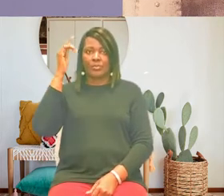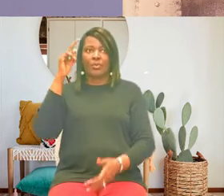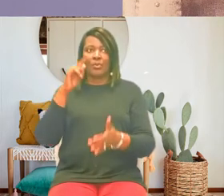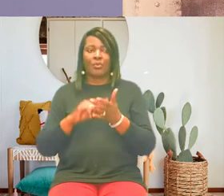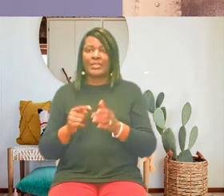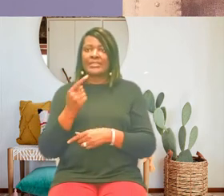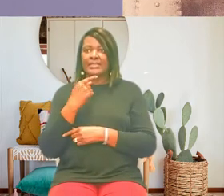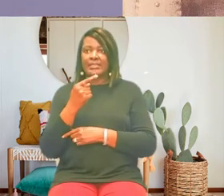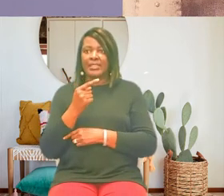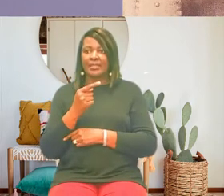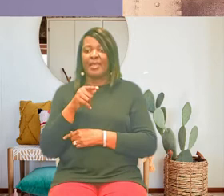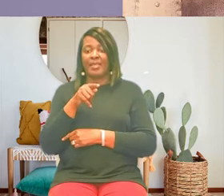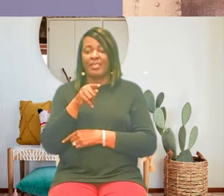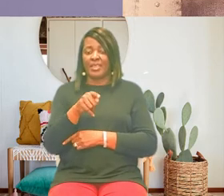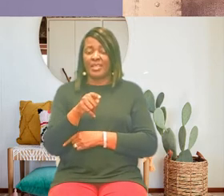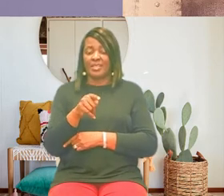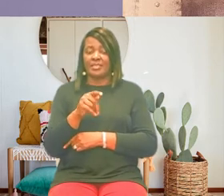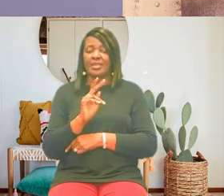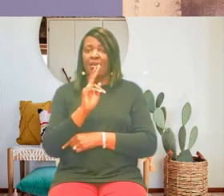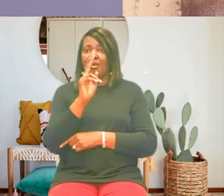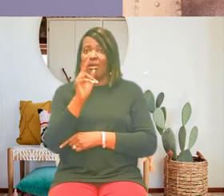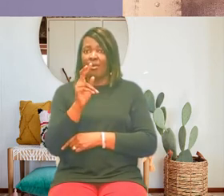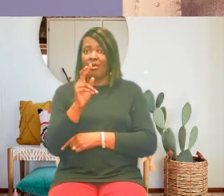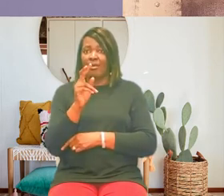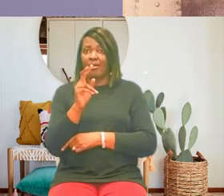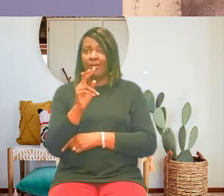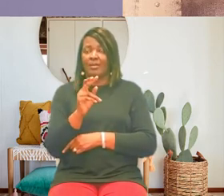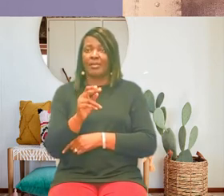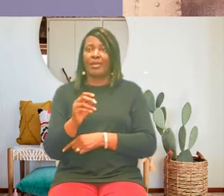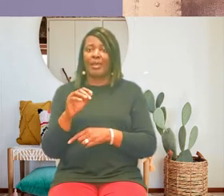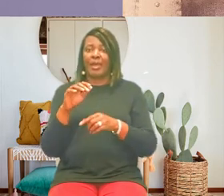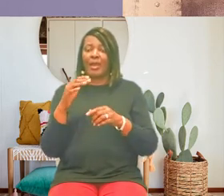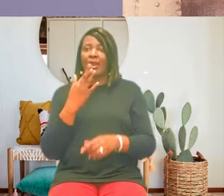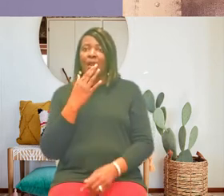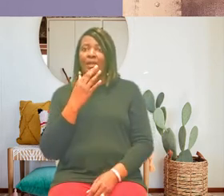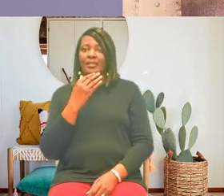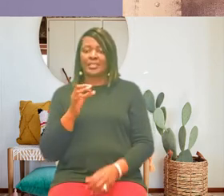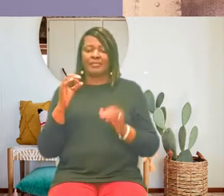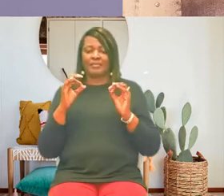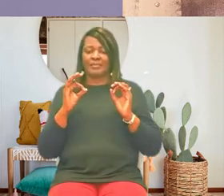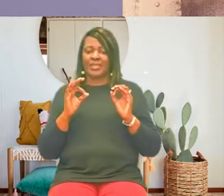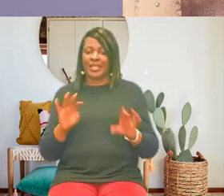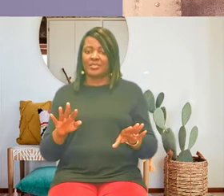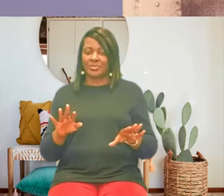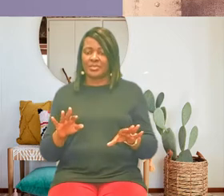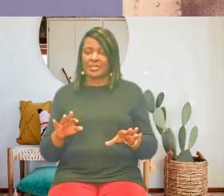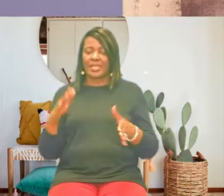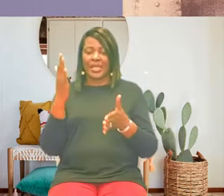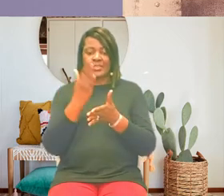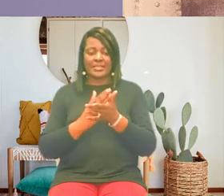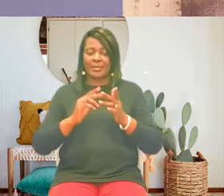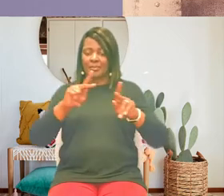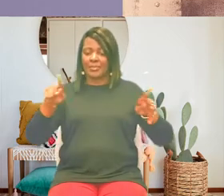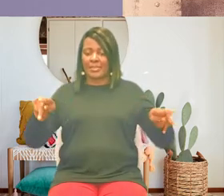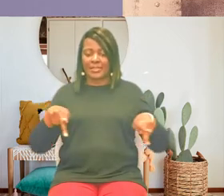are the colors of hatred sister anne said do you know how they feel in some places if